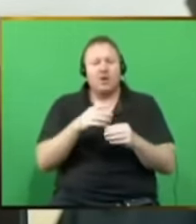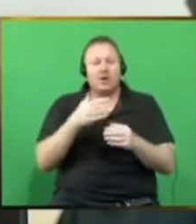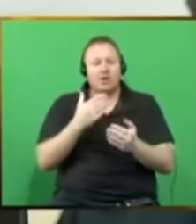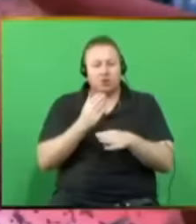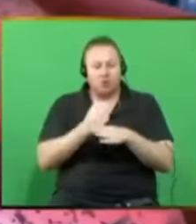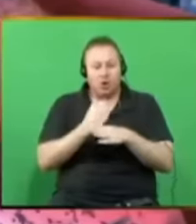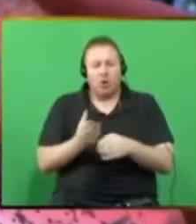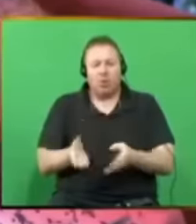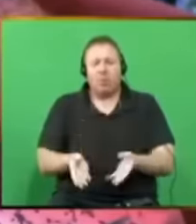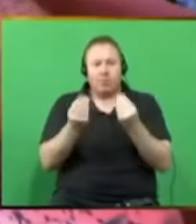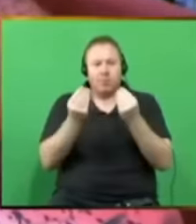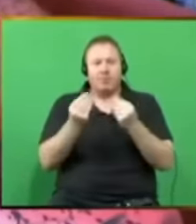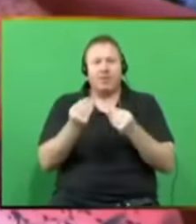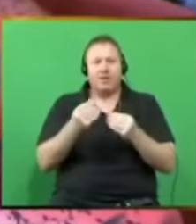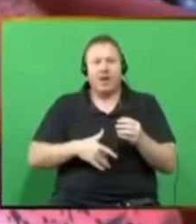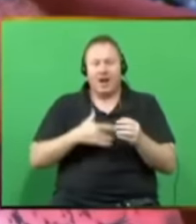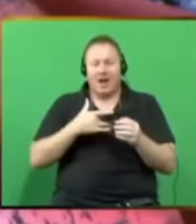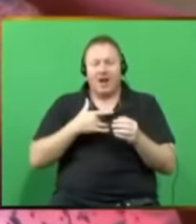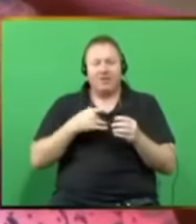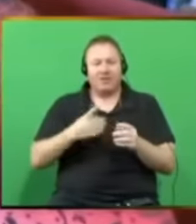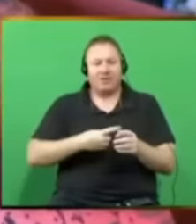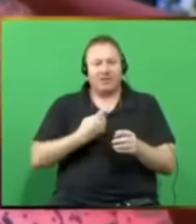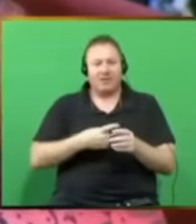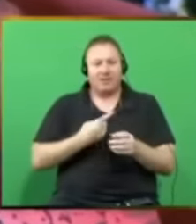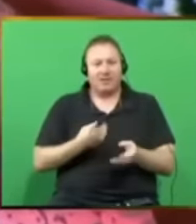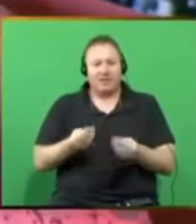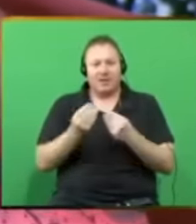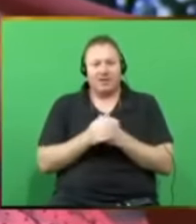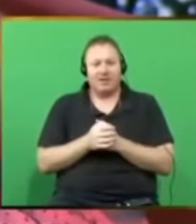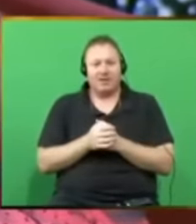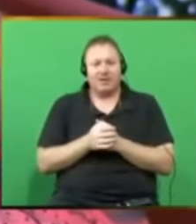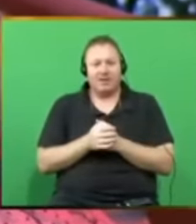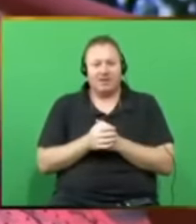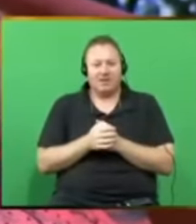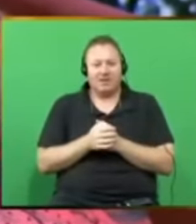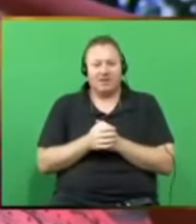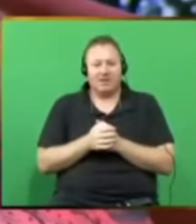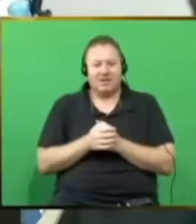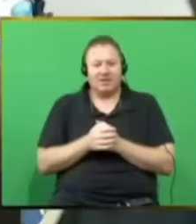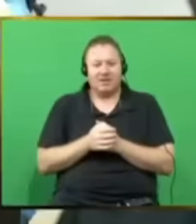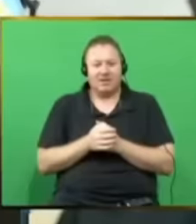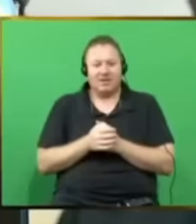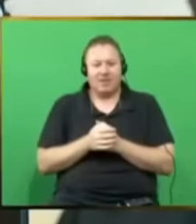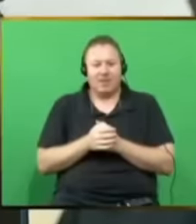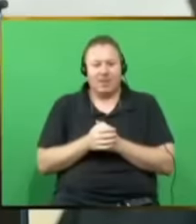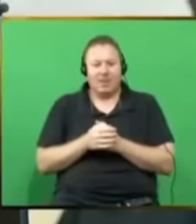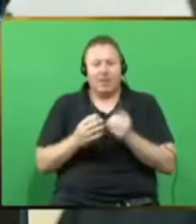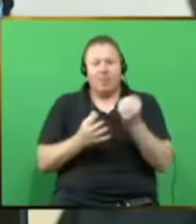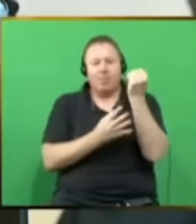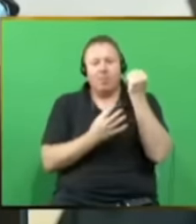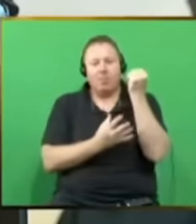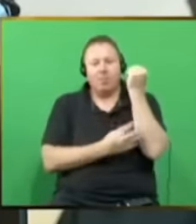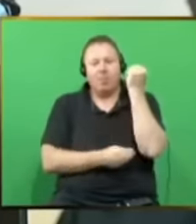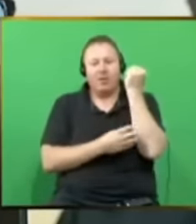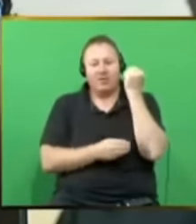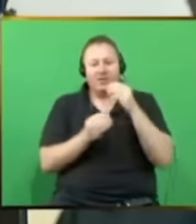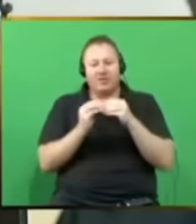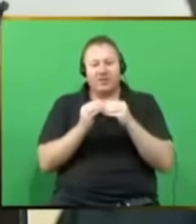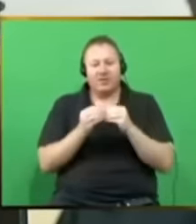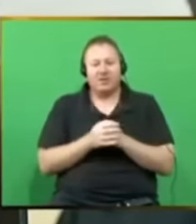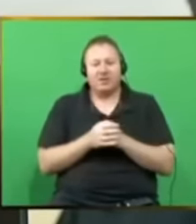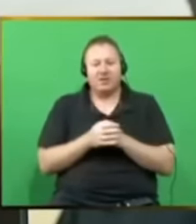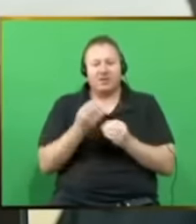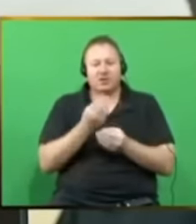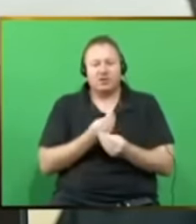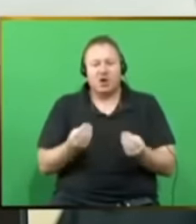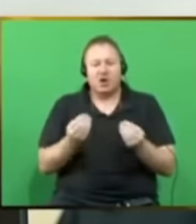live a life of dignity. To deal with the crippling poverty, we would increase the child support